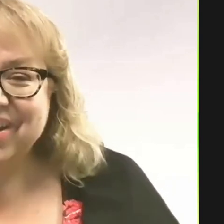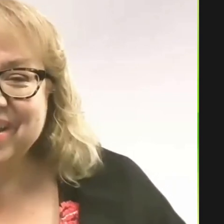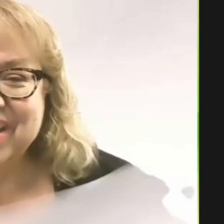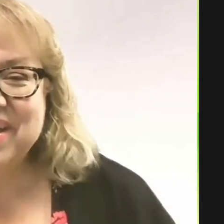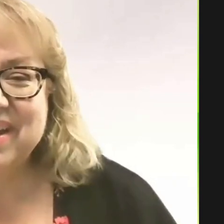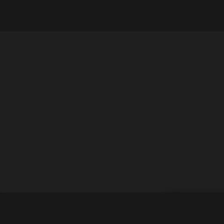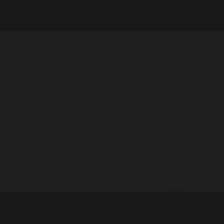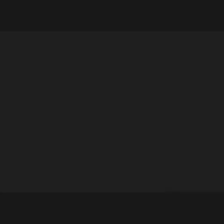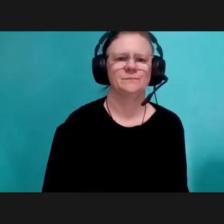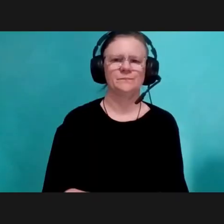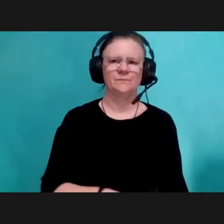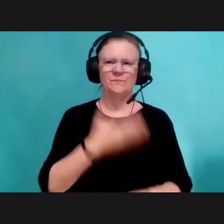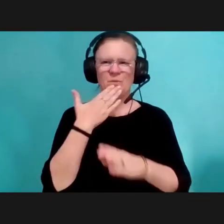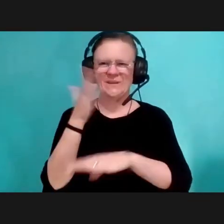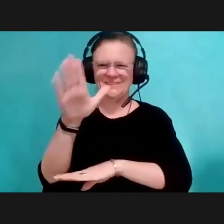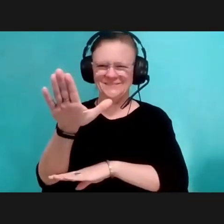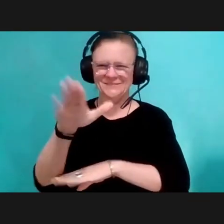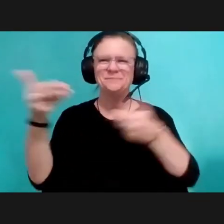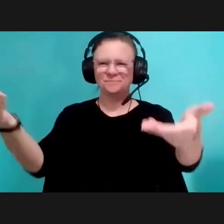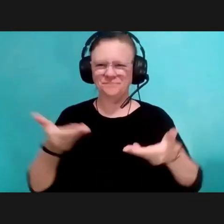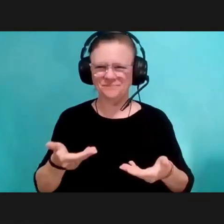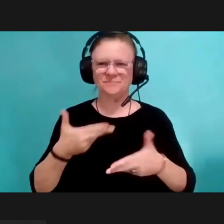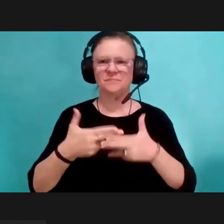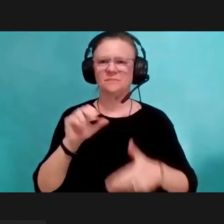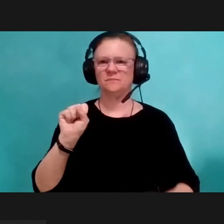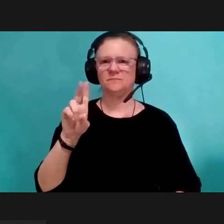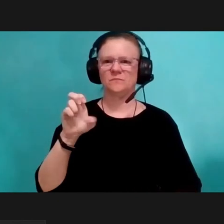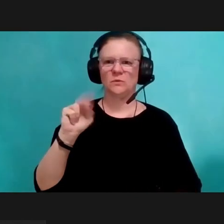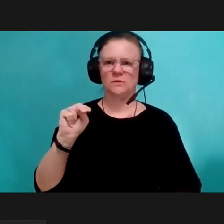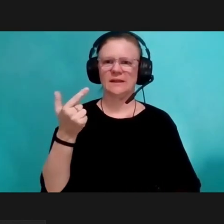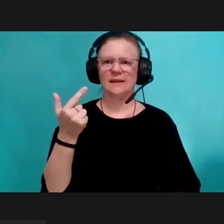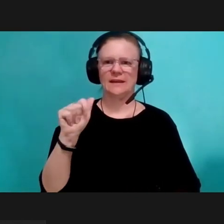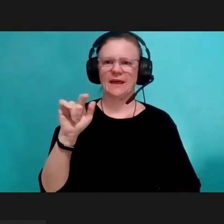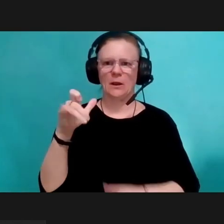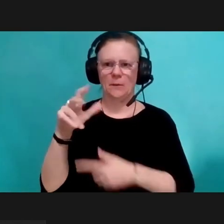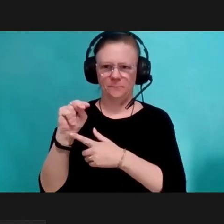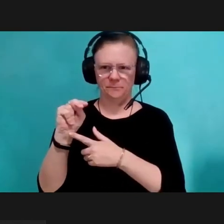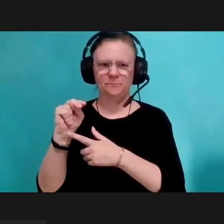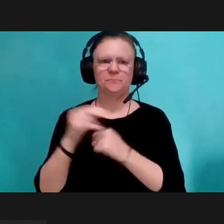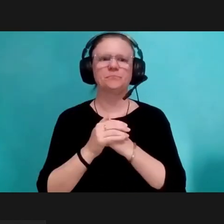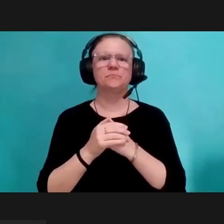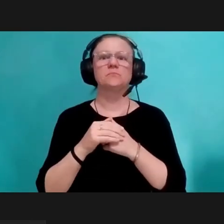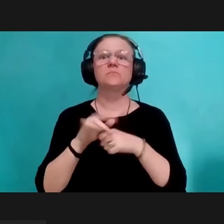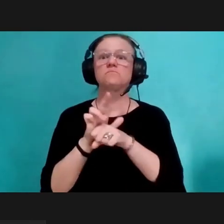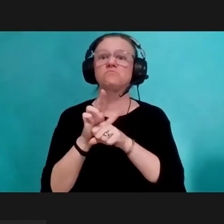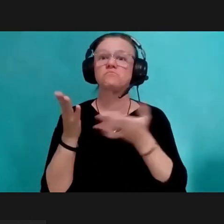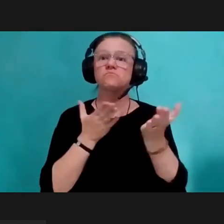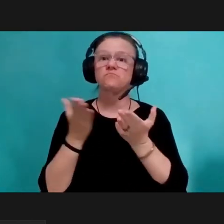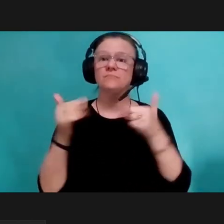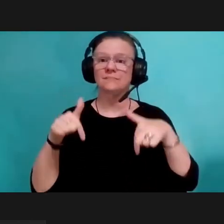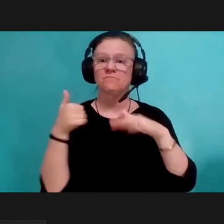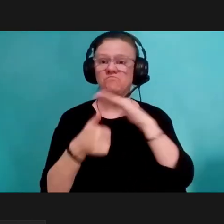Good evening and welcome. My name is Susan Gettem and I am the customer care manager here at TARTA.